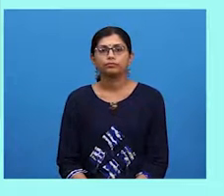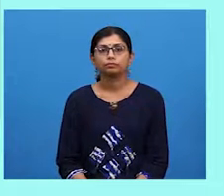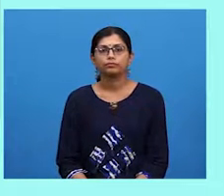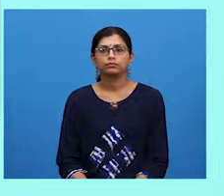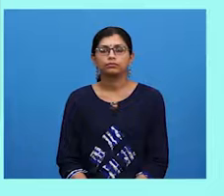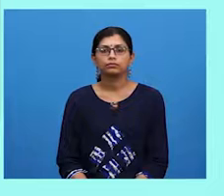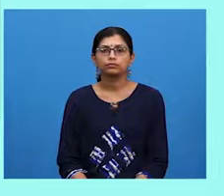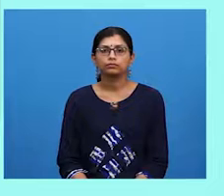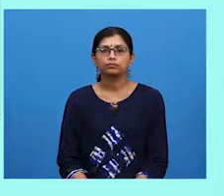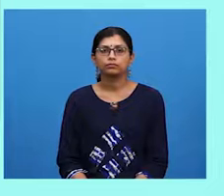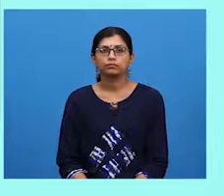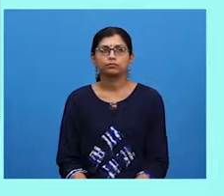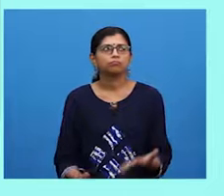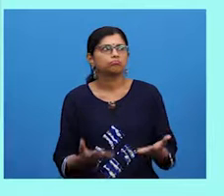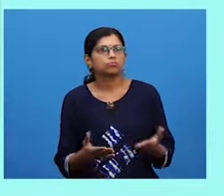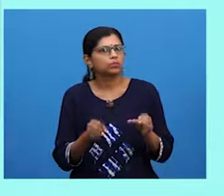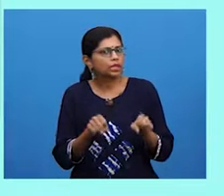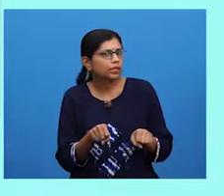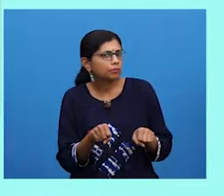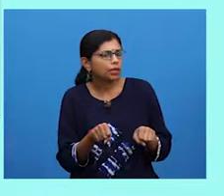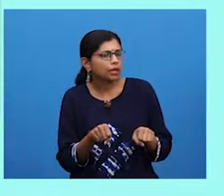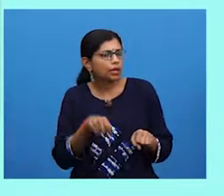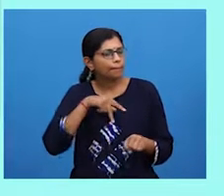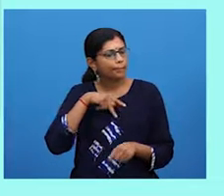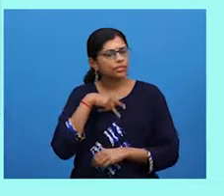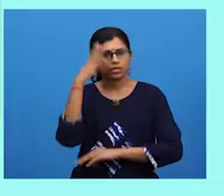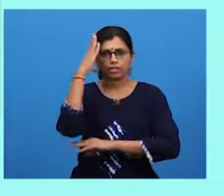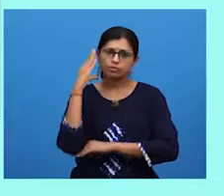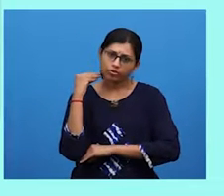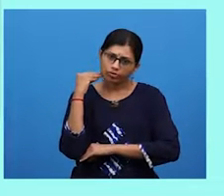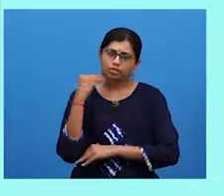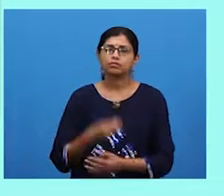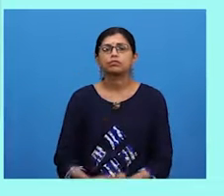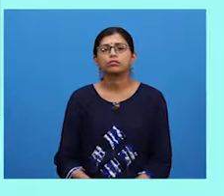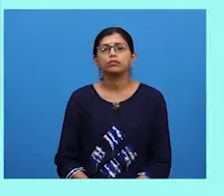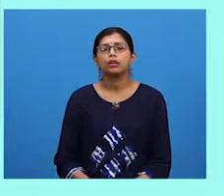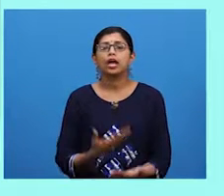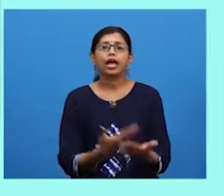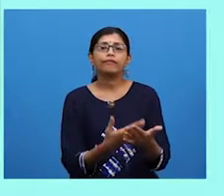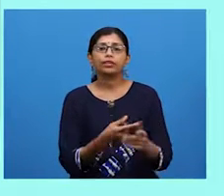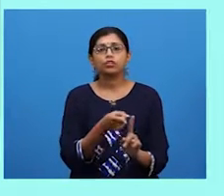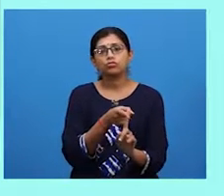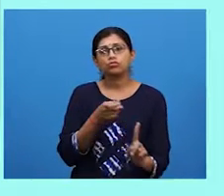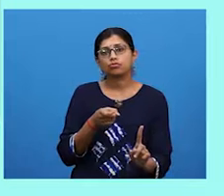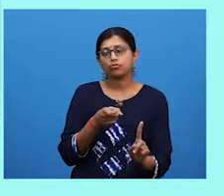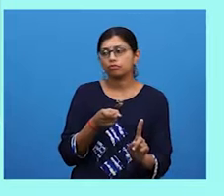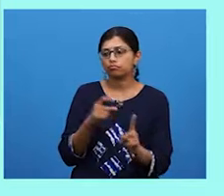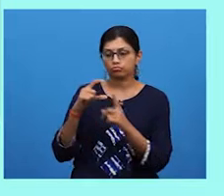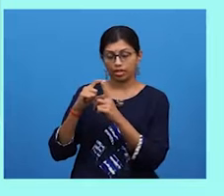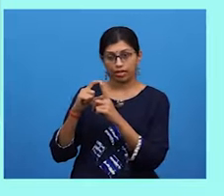It can be in a form of personal experience, evidence from the text